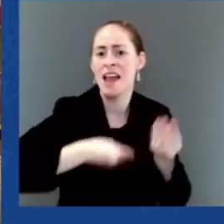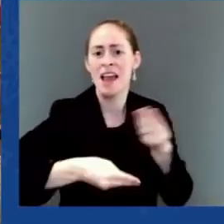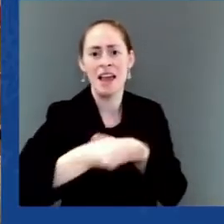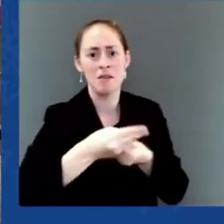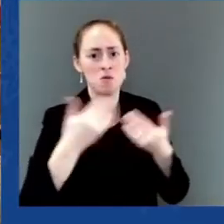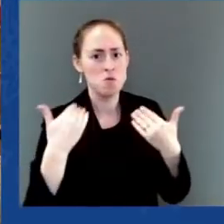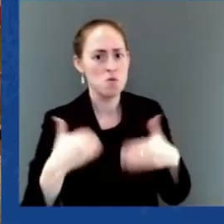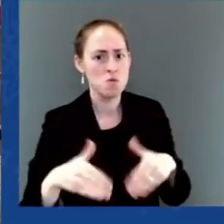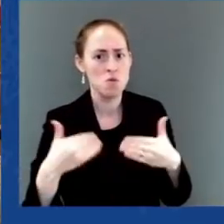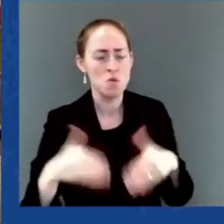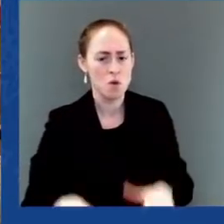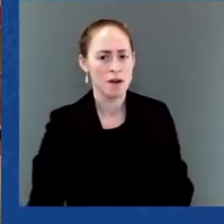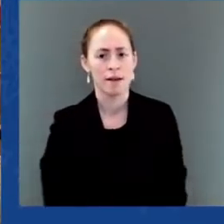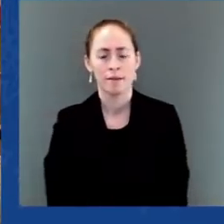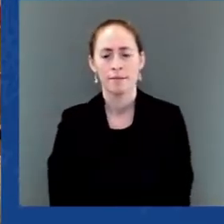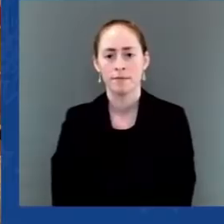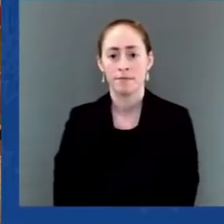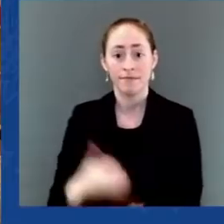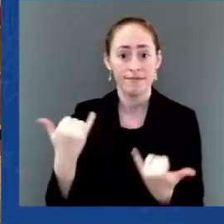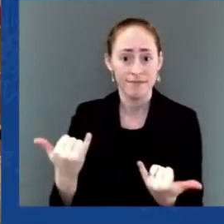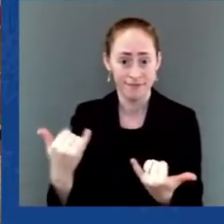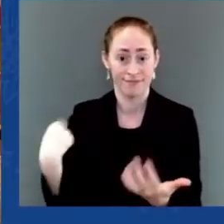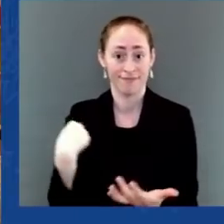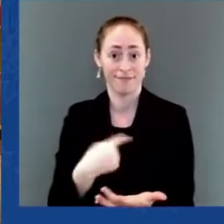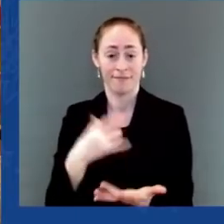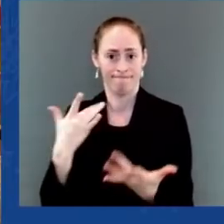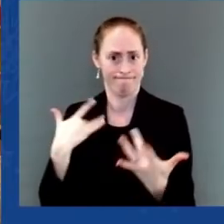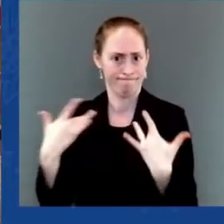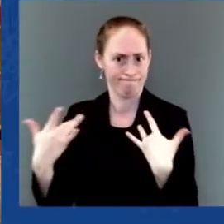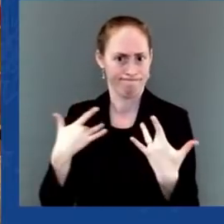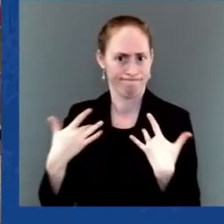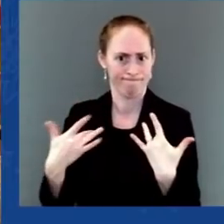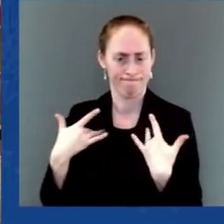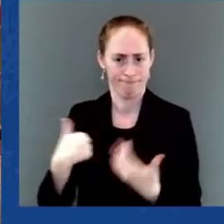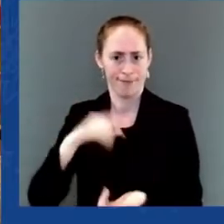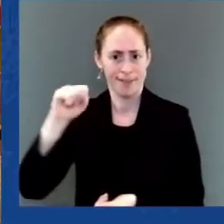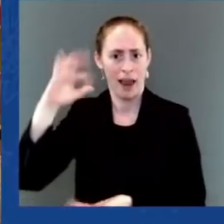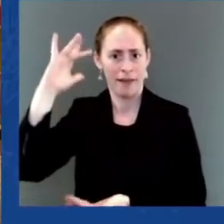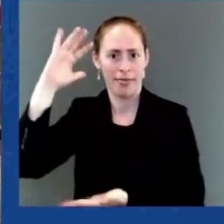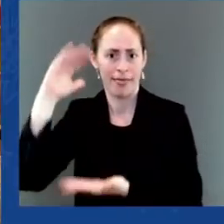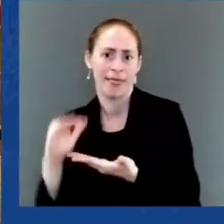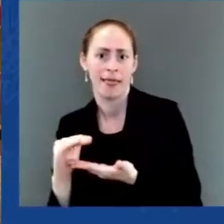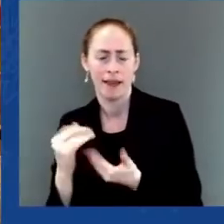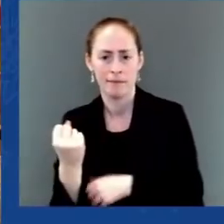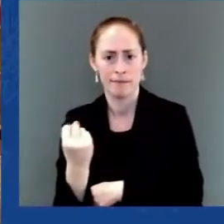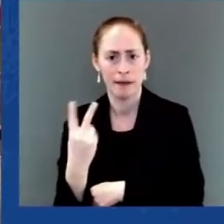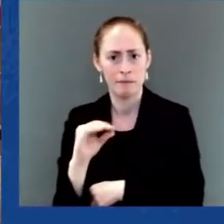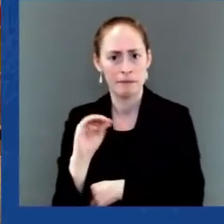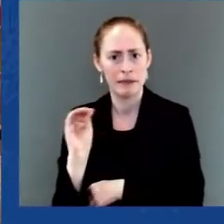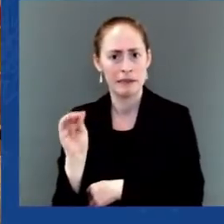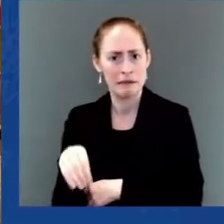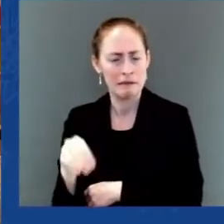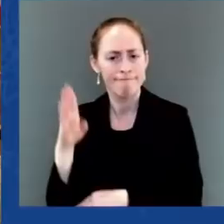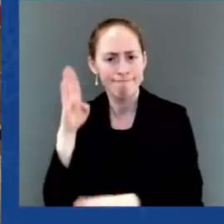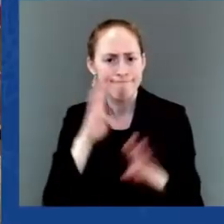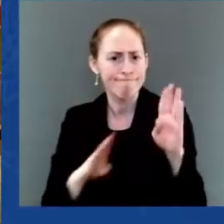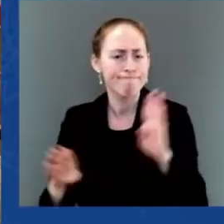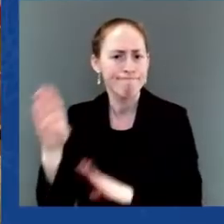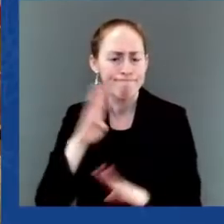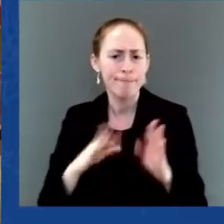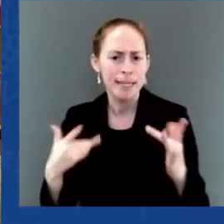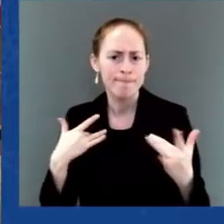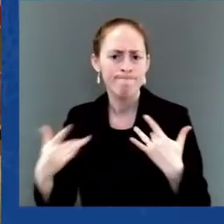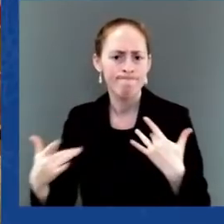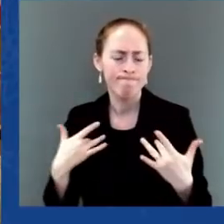with 12%, which would not